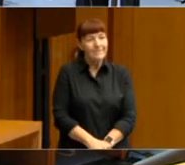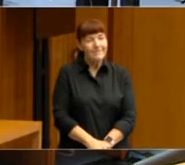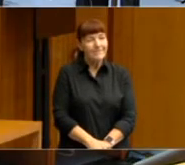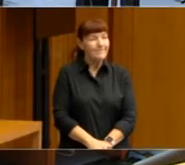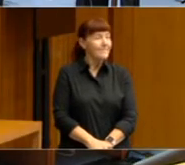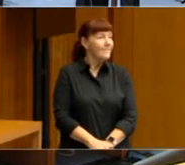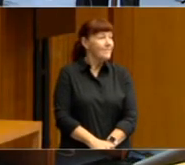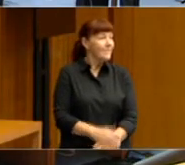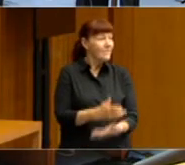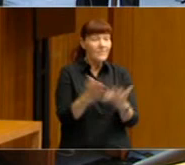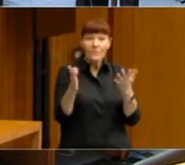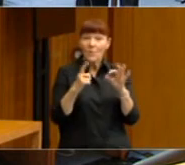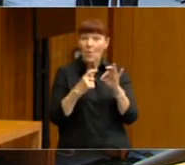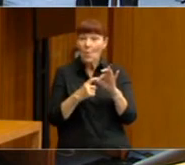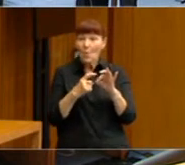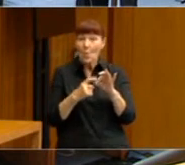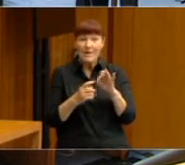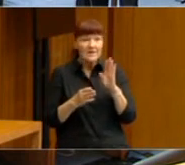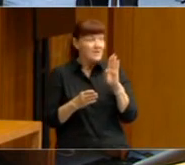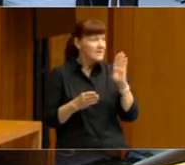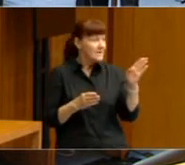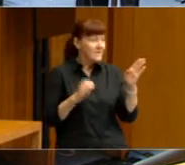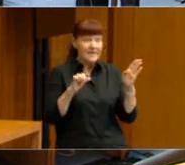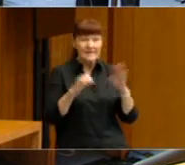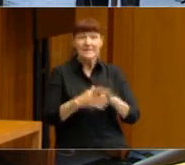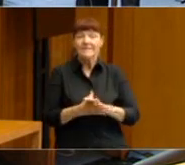Any more questions? Ah, yes. Thank you.